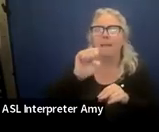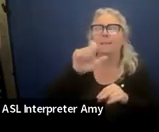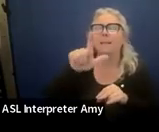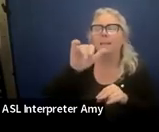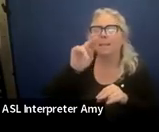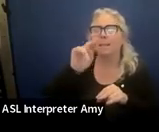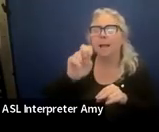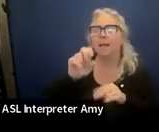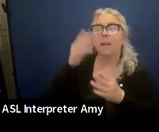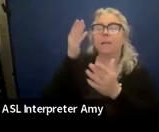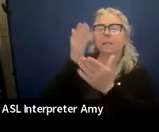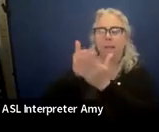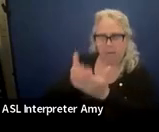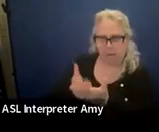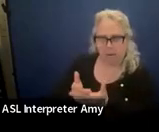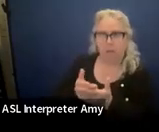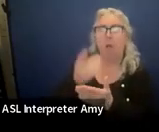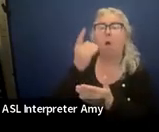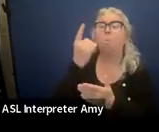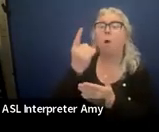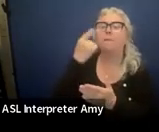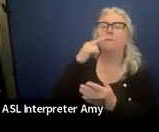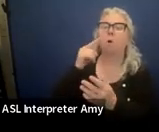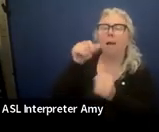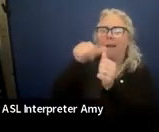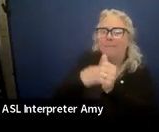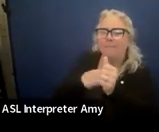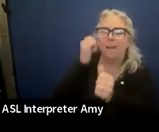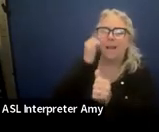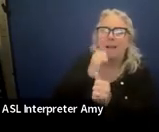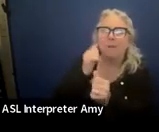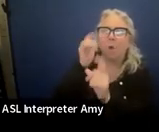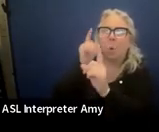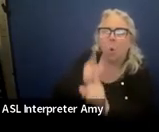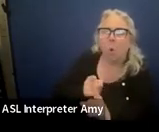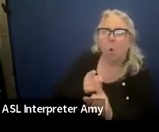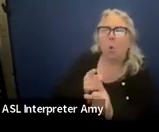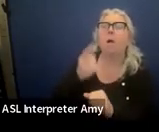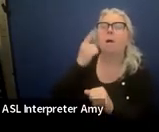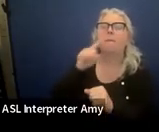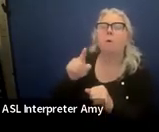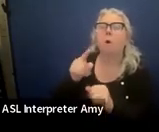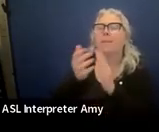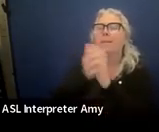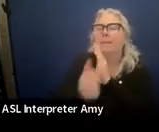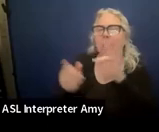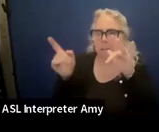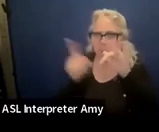have one for each goal. It's your baseline data for that skill gap that that goal is addressing.